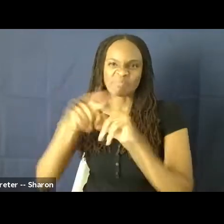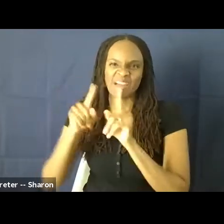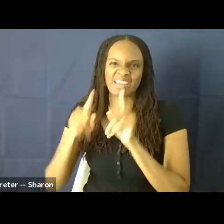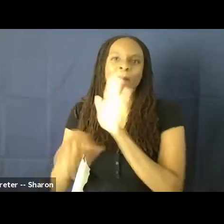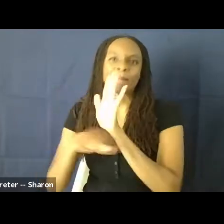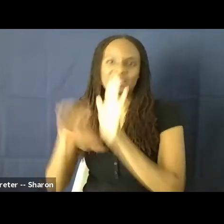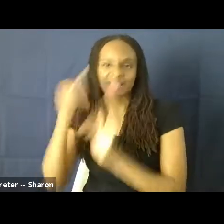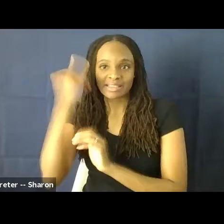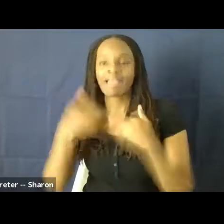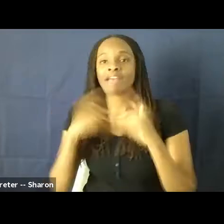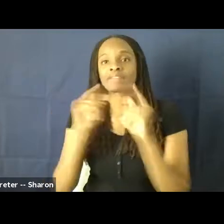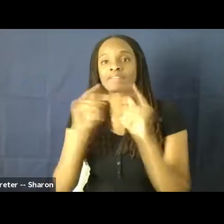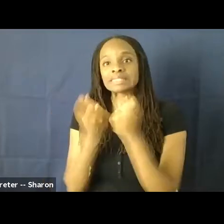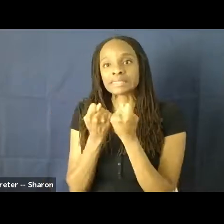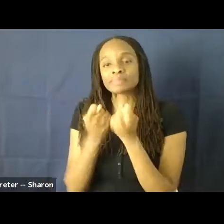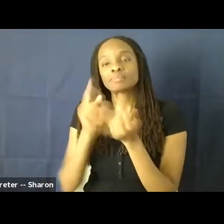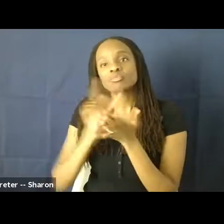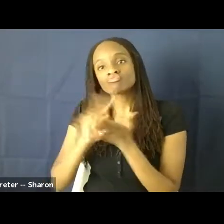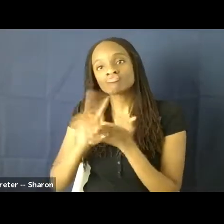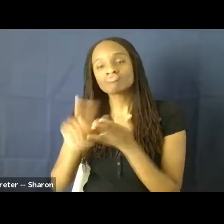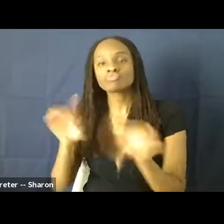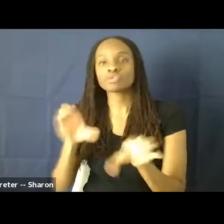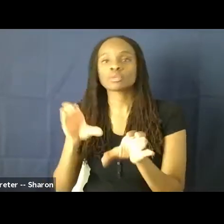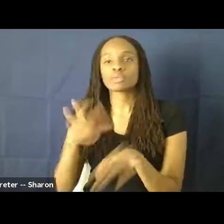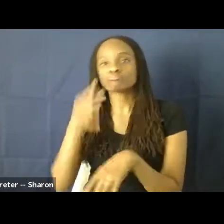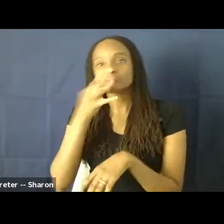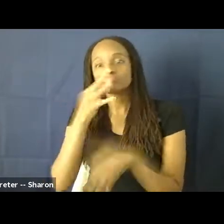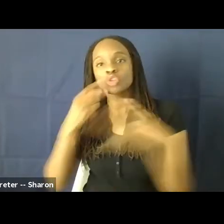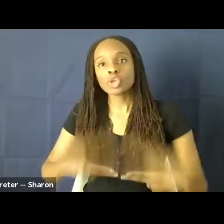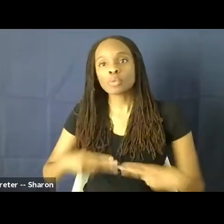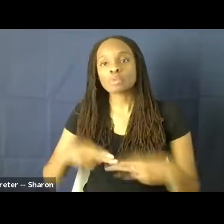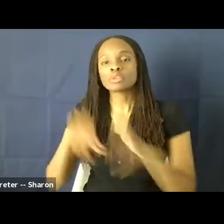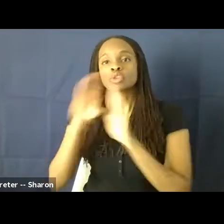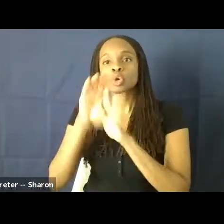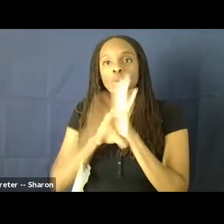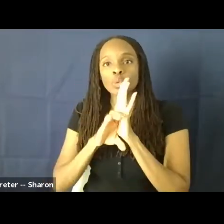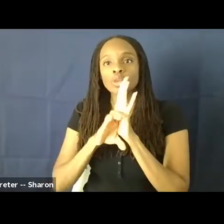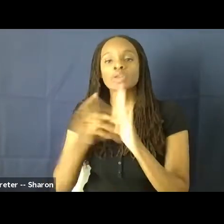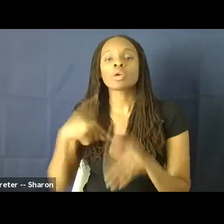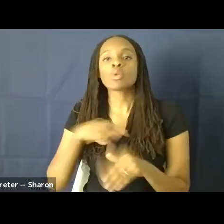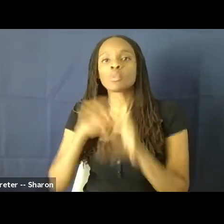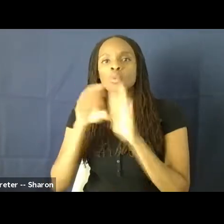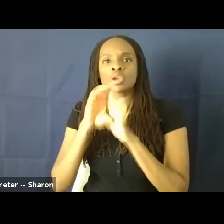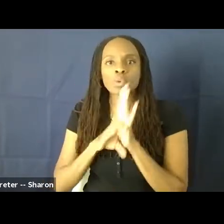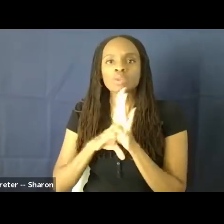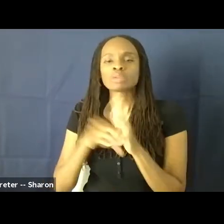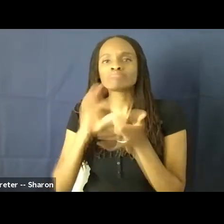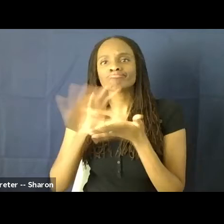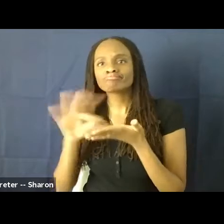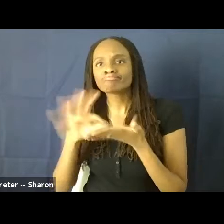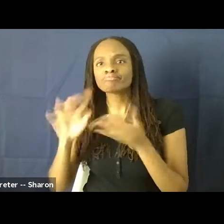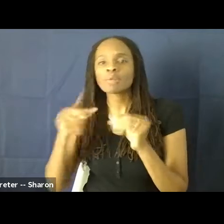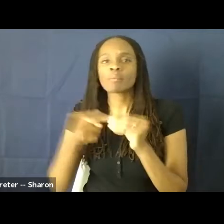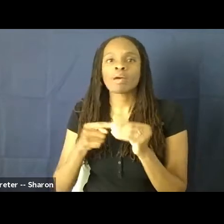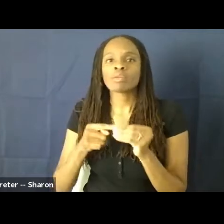of researchers doing expert human coding. We coded about 3000 characters in the top 100 family